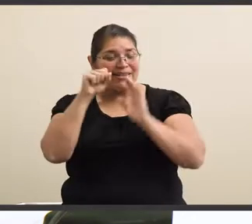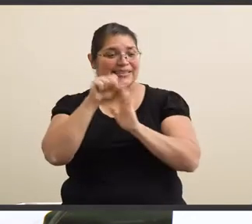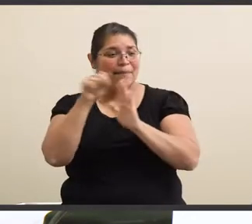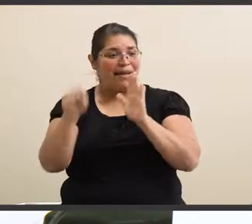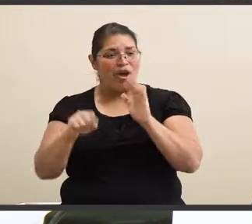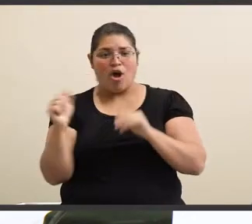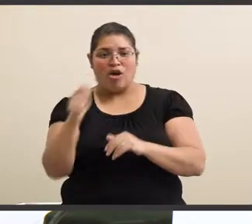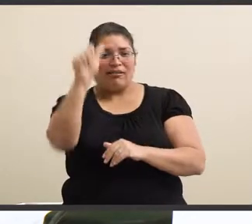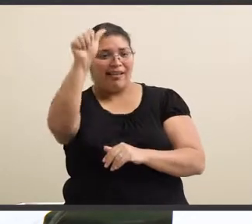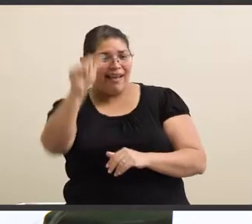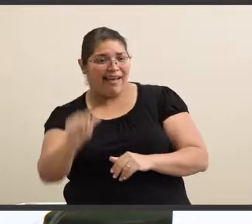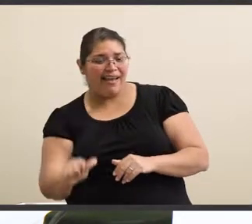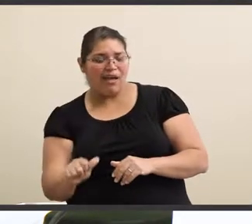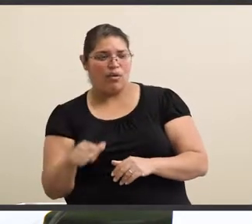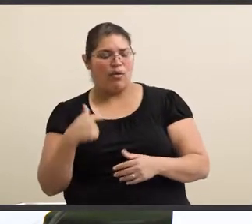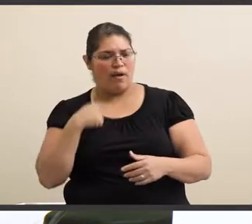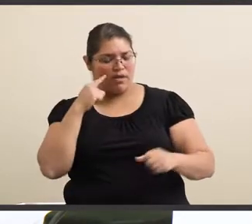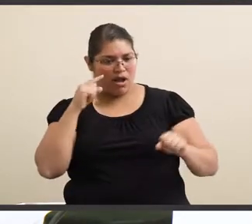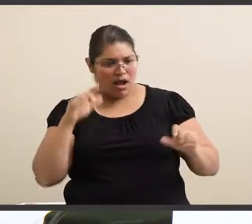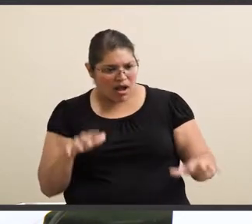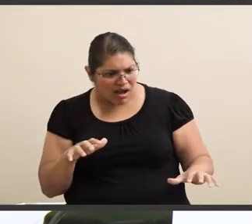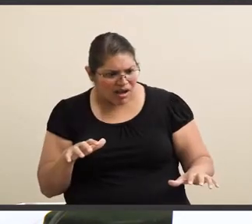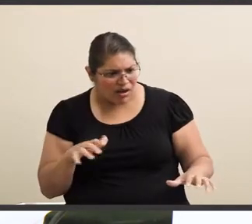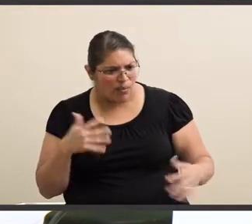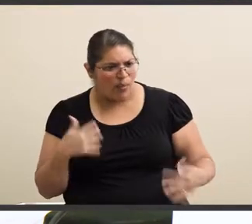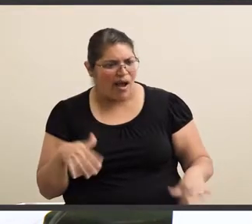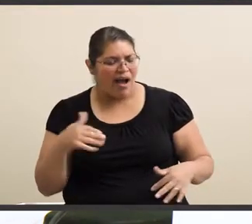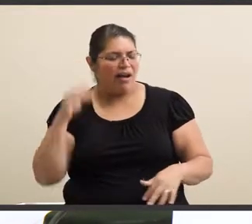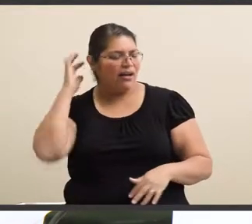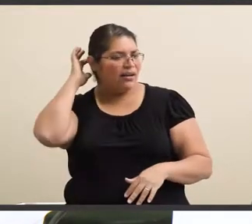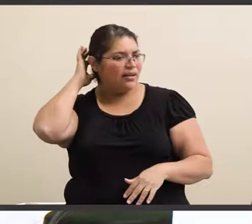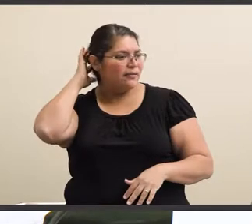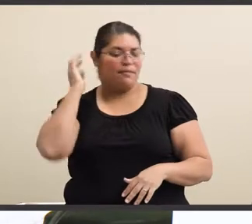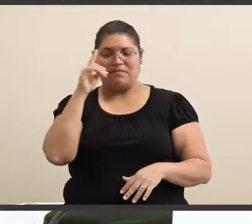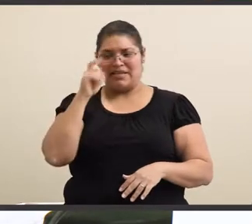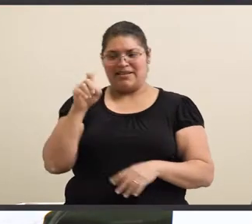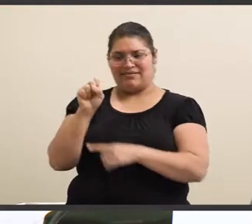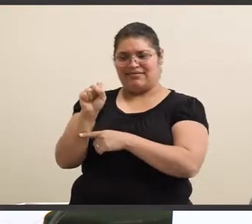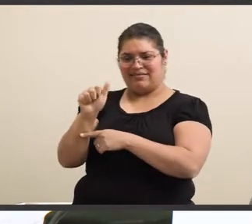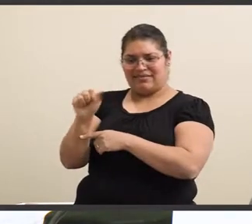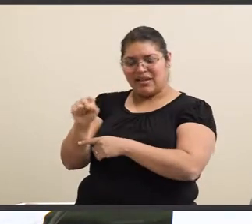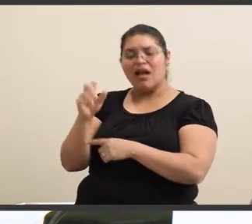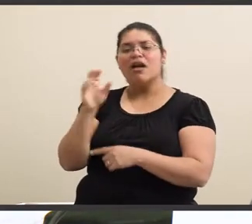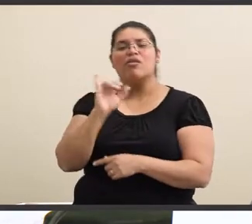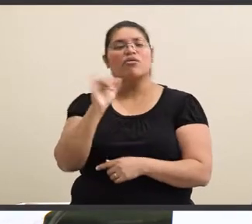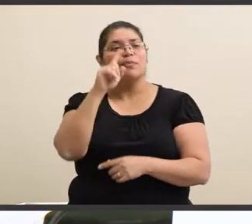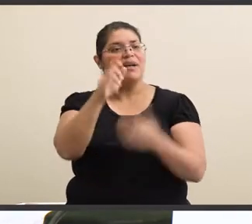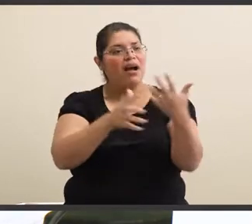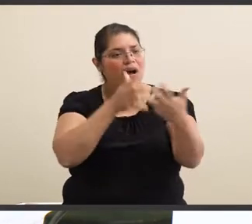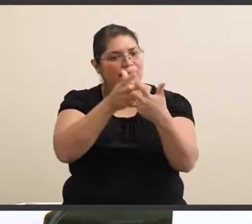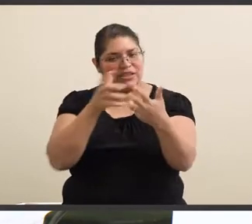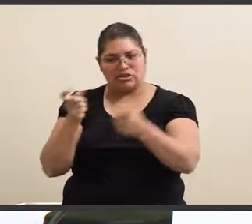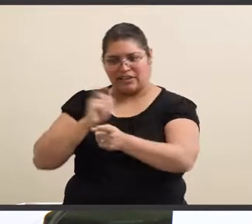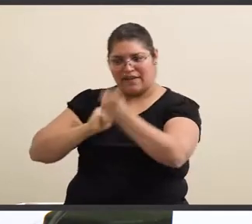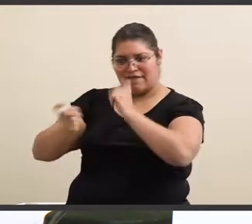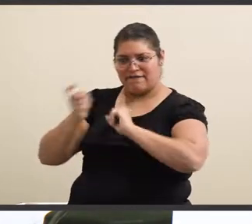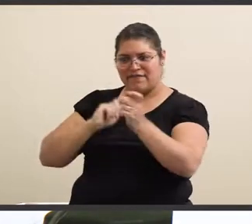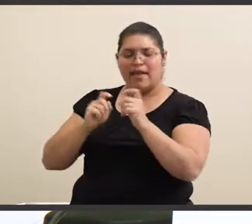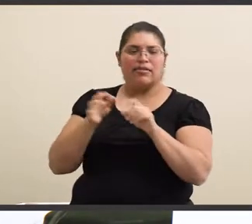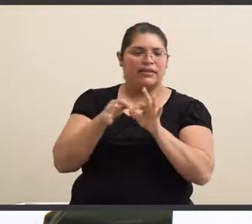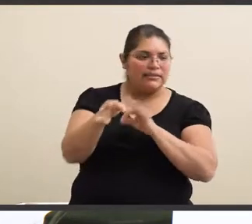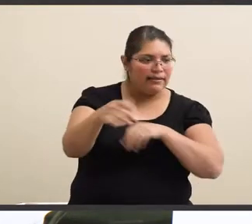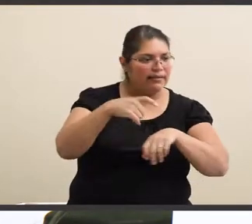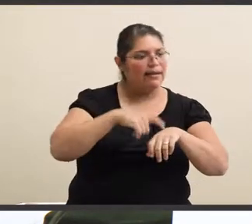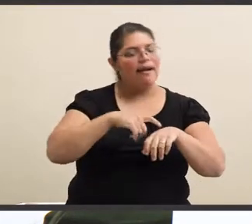which really shocked me. I was like, because of the Student Access and because of the accommodations they gave me, the extended time,